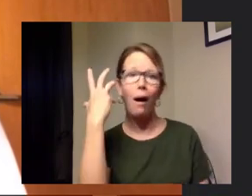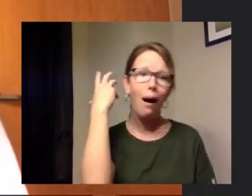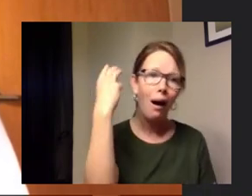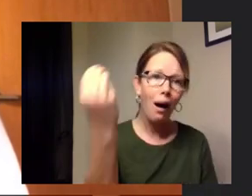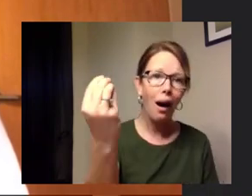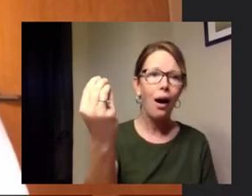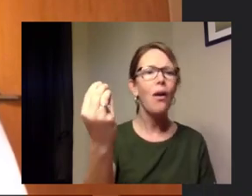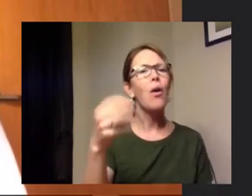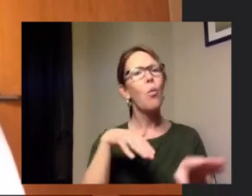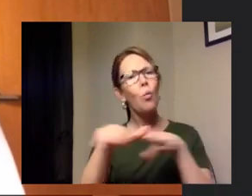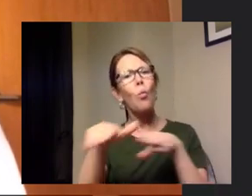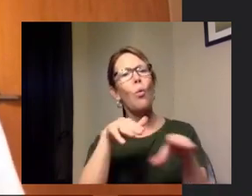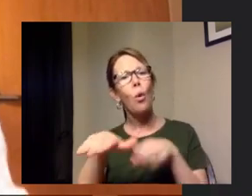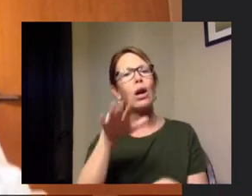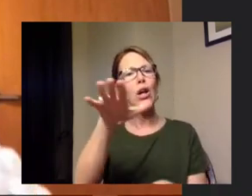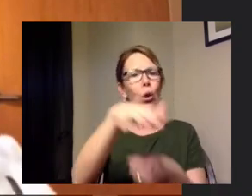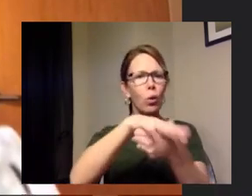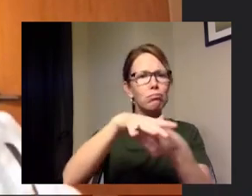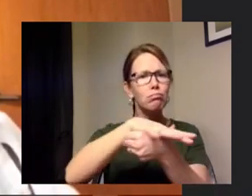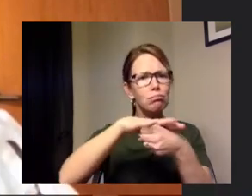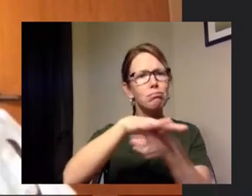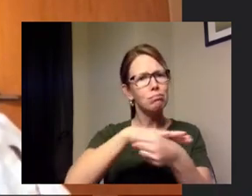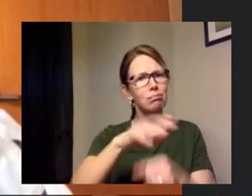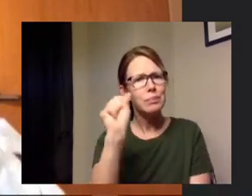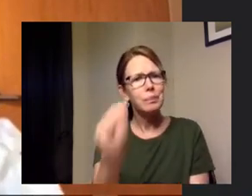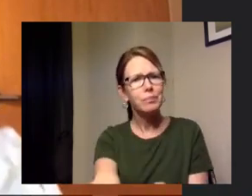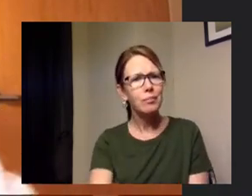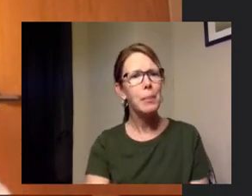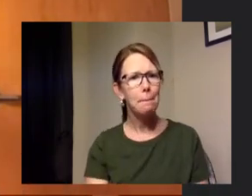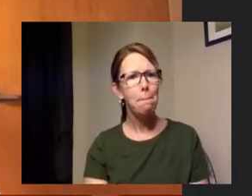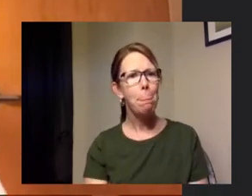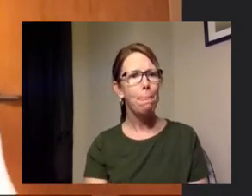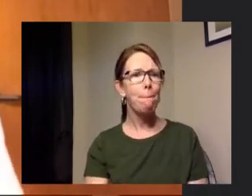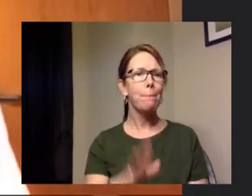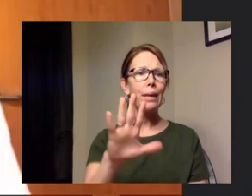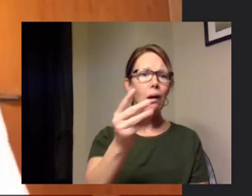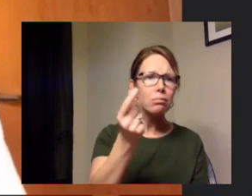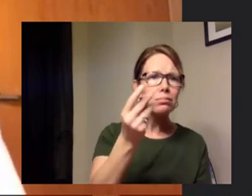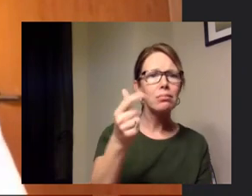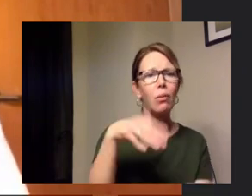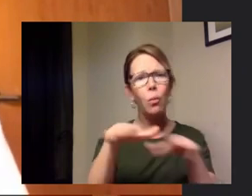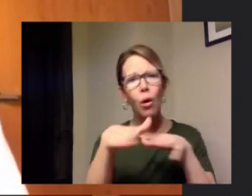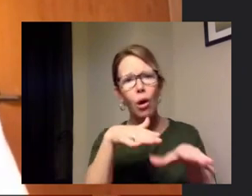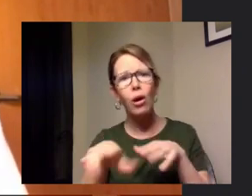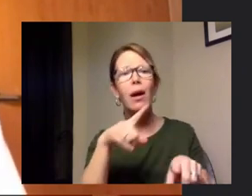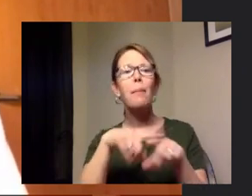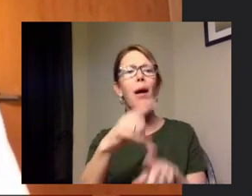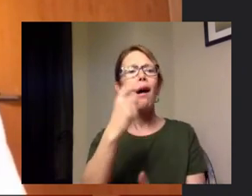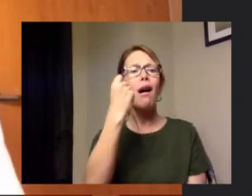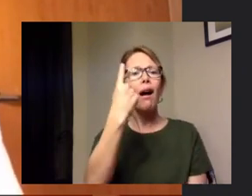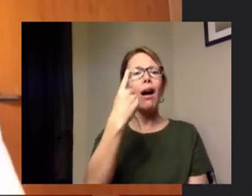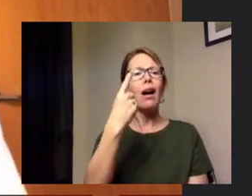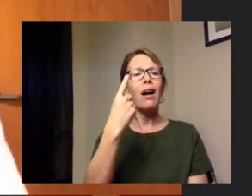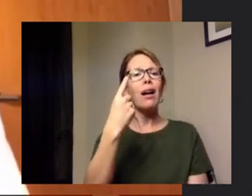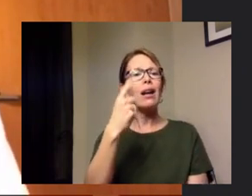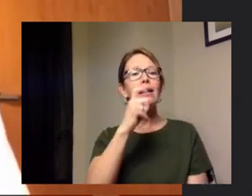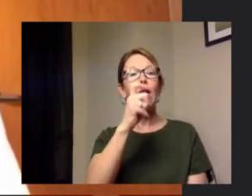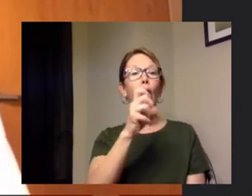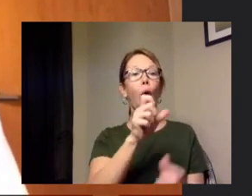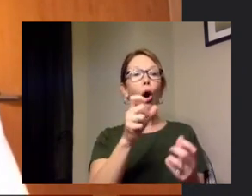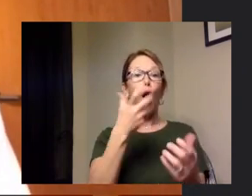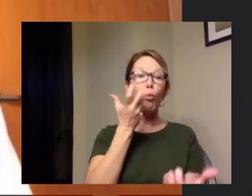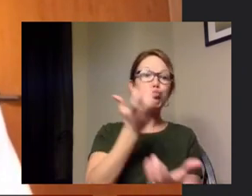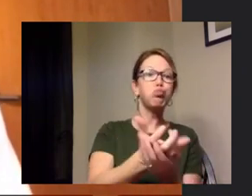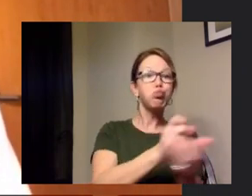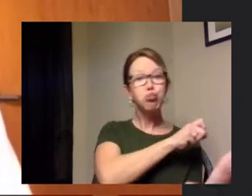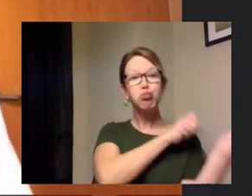take a walk go for a jog um take your pet for a walk but just stay out of your vehicles um strictly